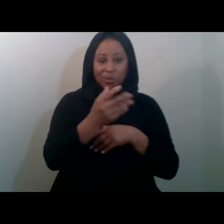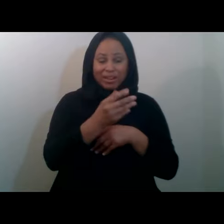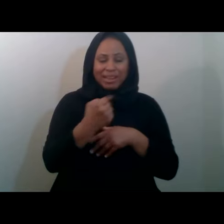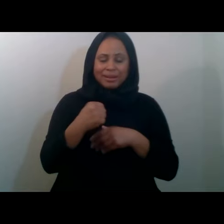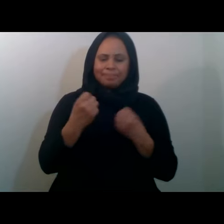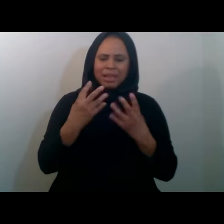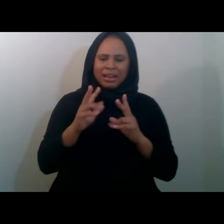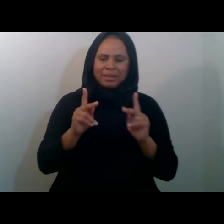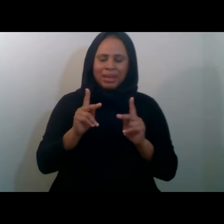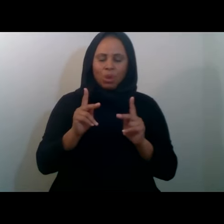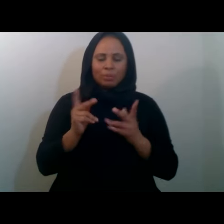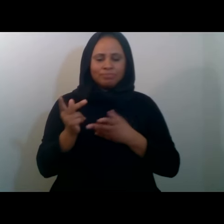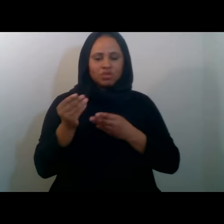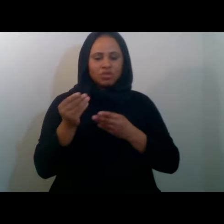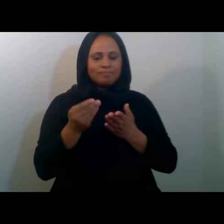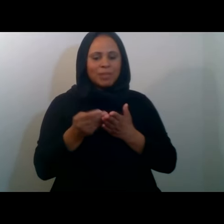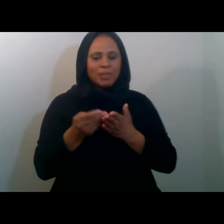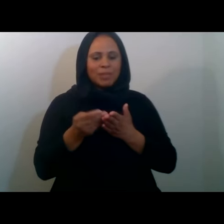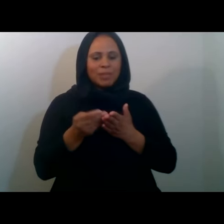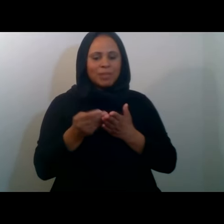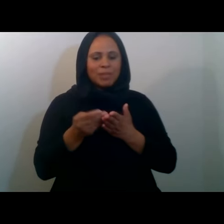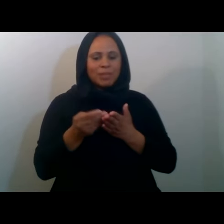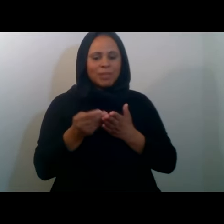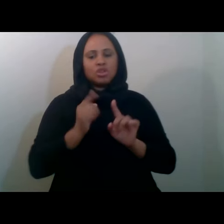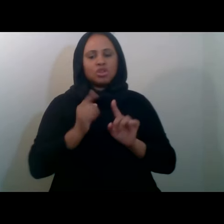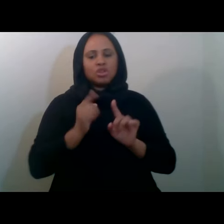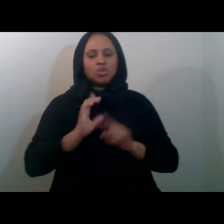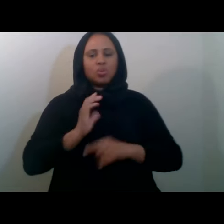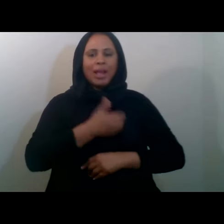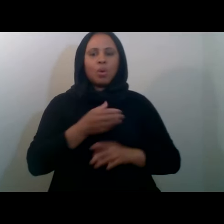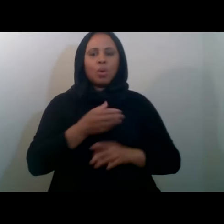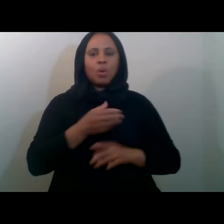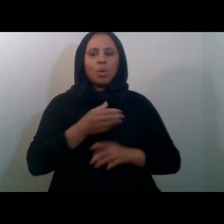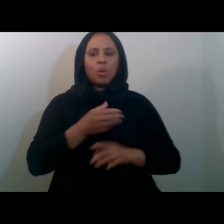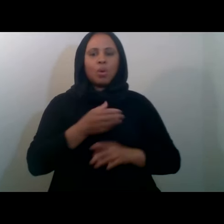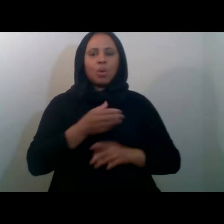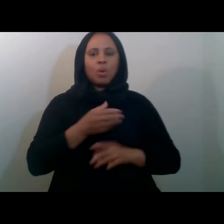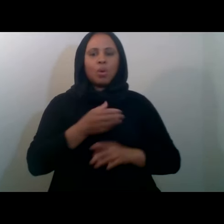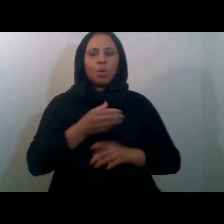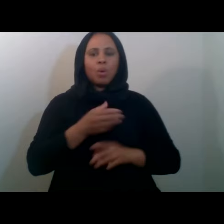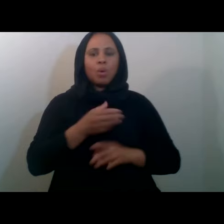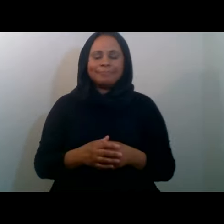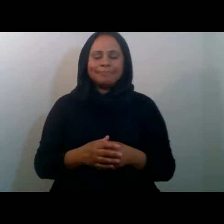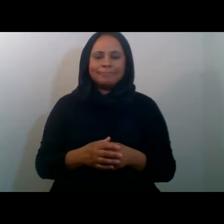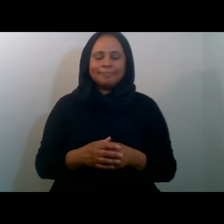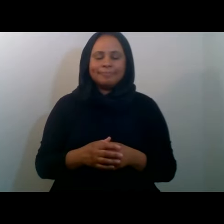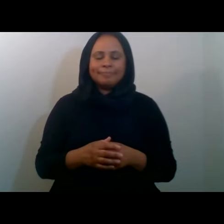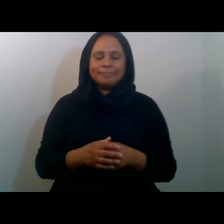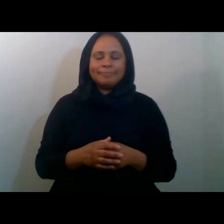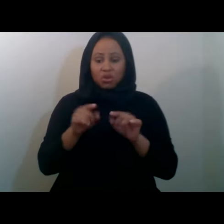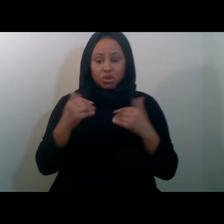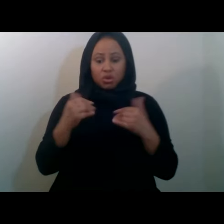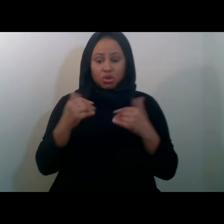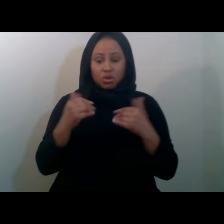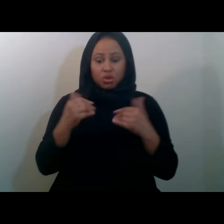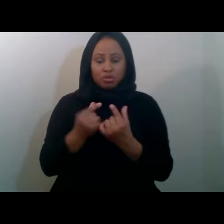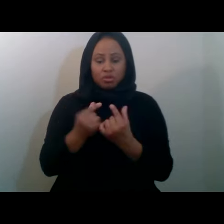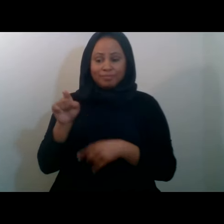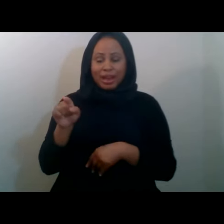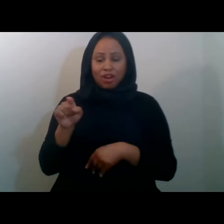and donated to our cause. So, now we also have a group that is every night